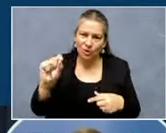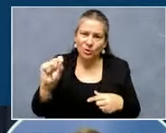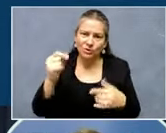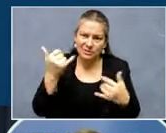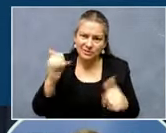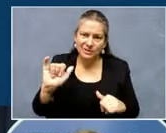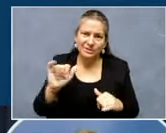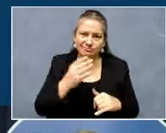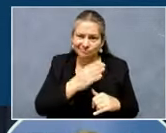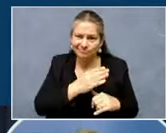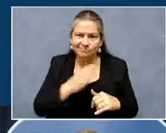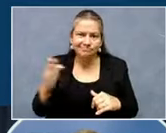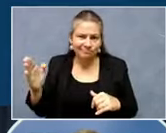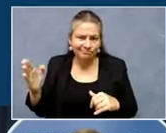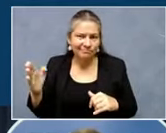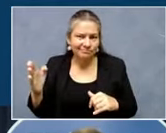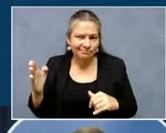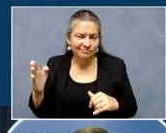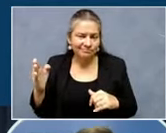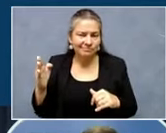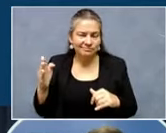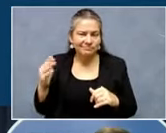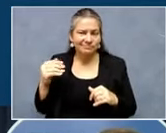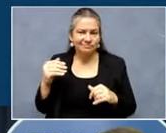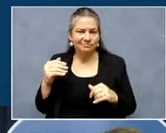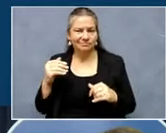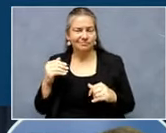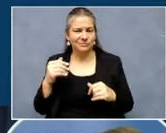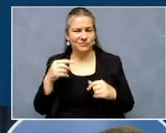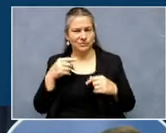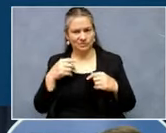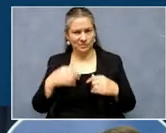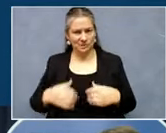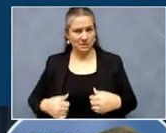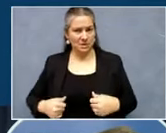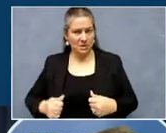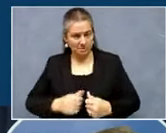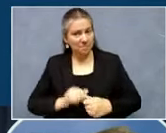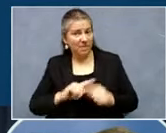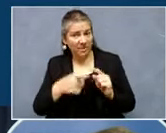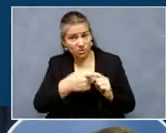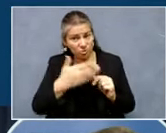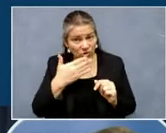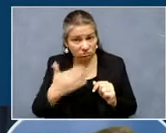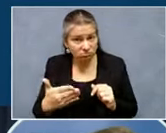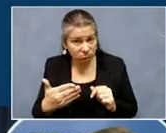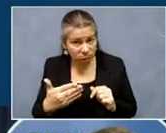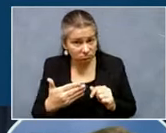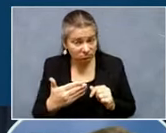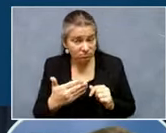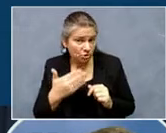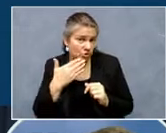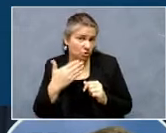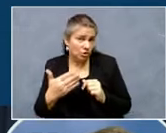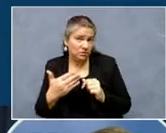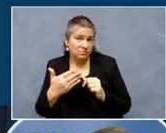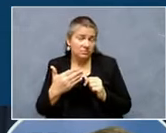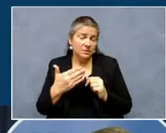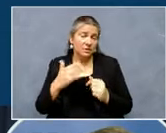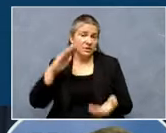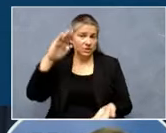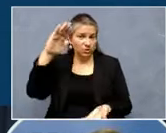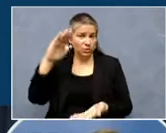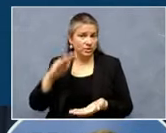times during the course of this pandemic. But again, this is good, right? It's good. The decrease is